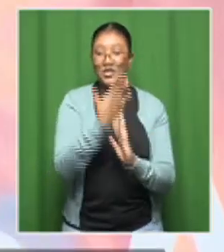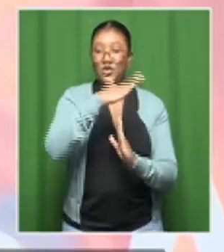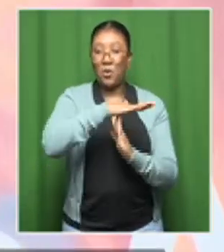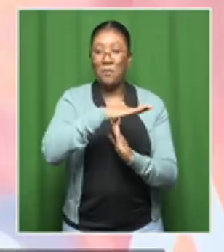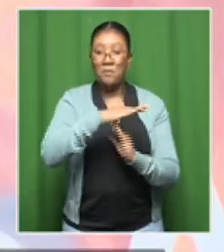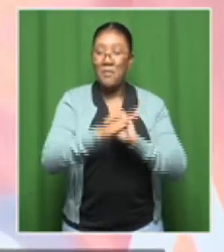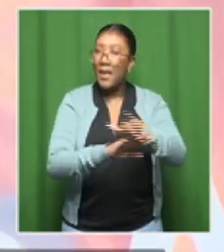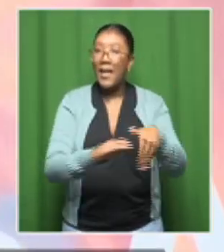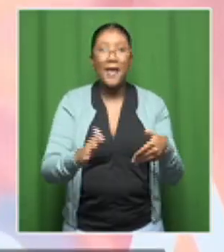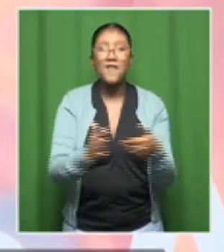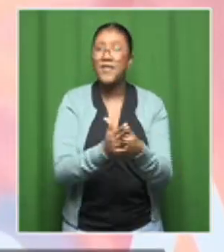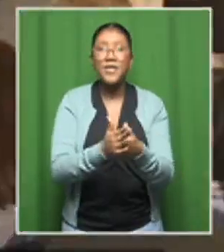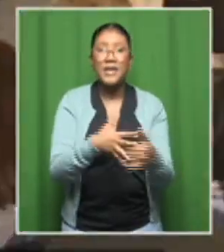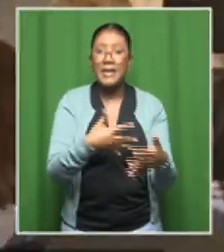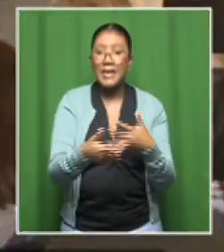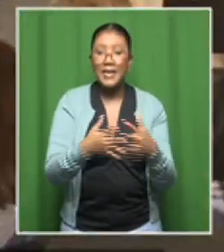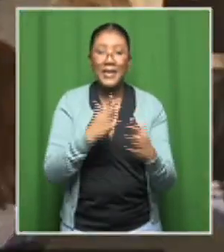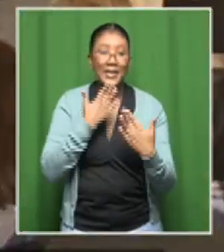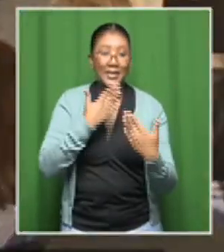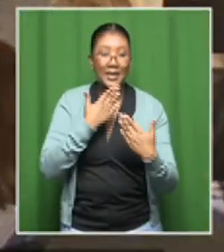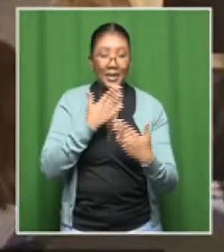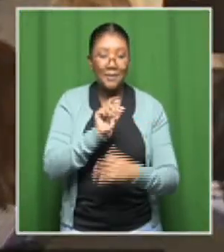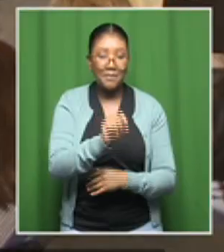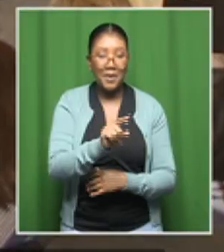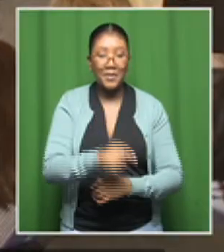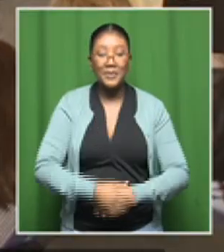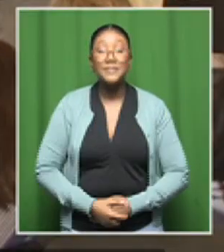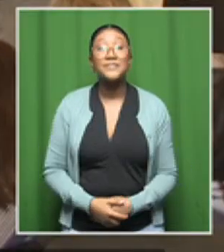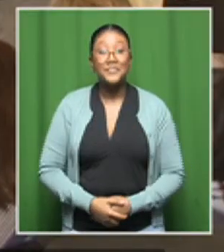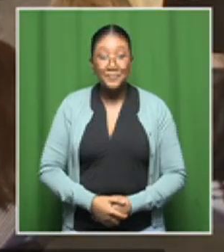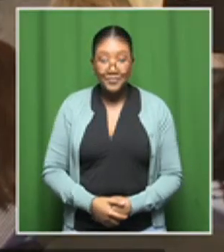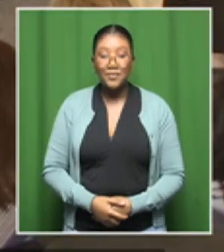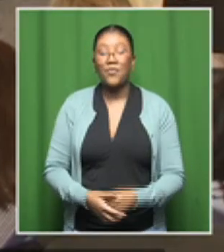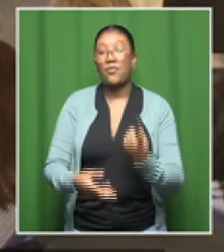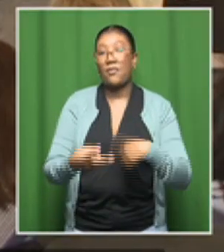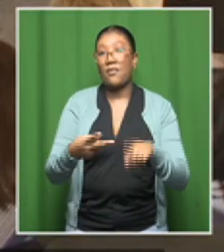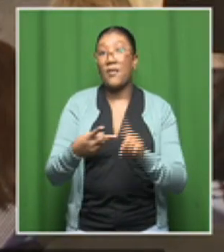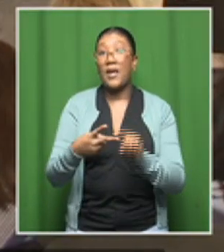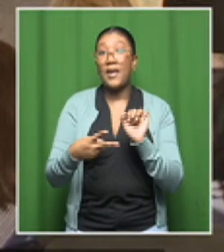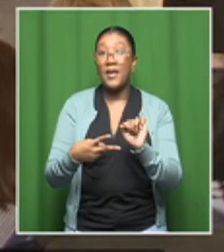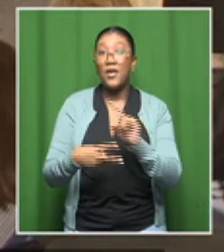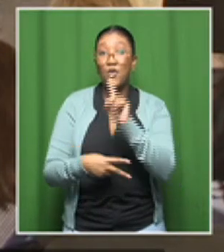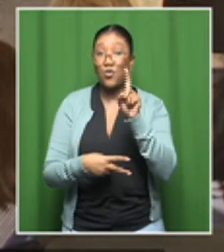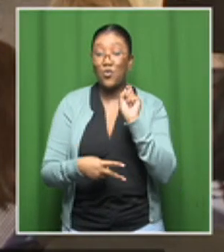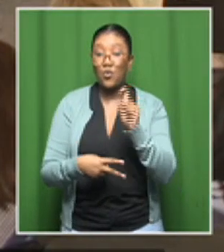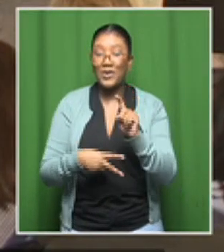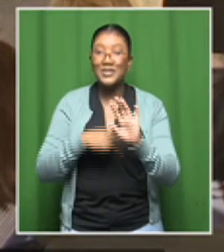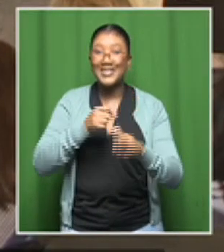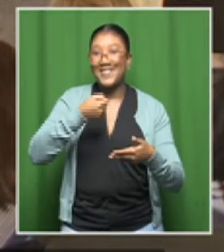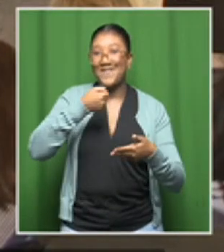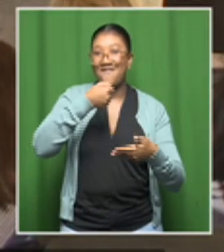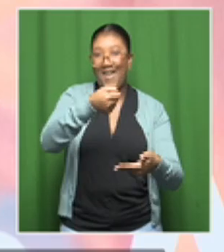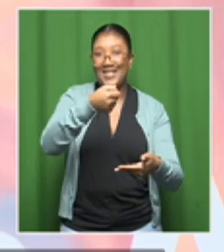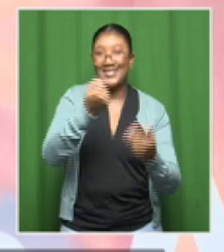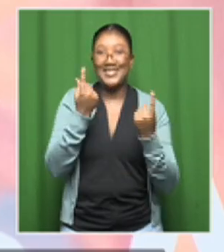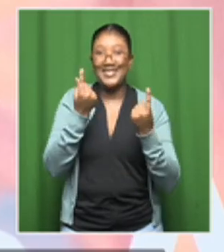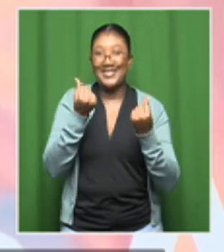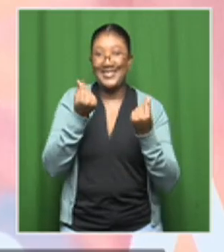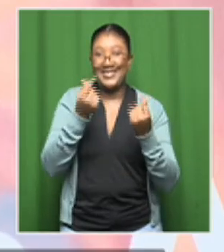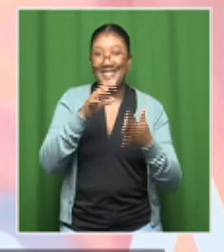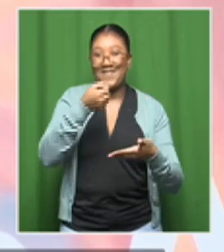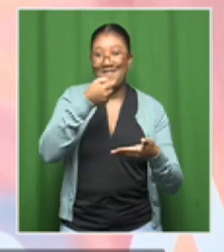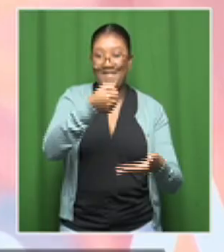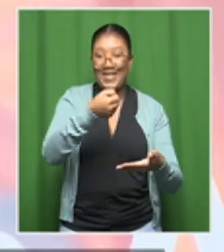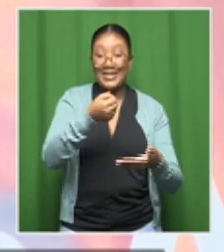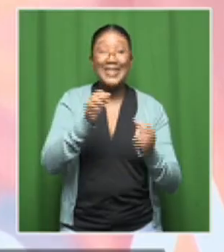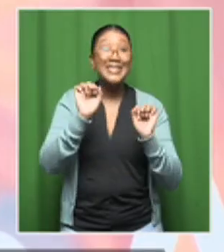of everything that we do. Thank you very much for those wonderful words. But coming to your question, Saka, Sakina, yes, we might be